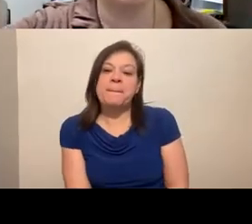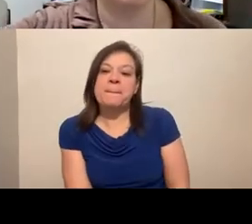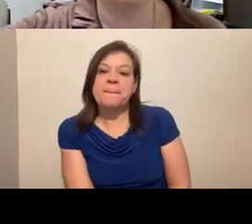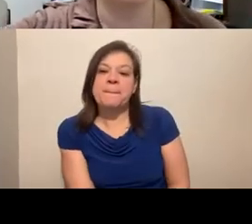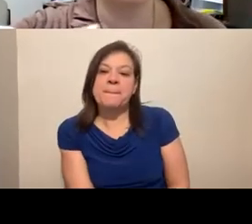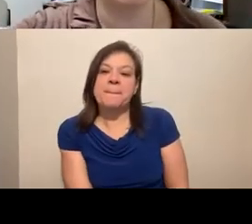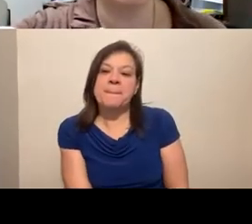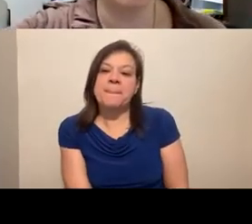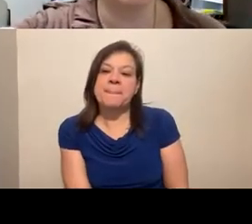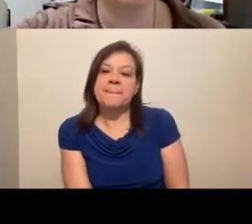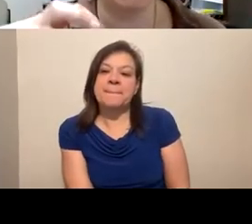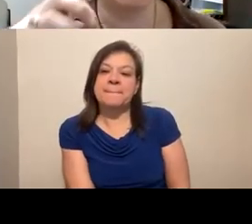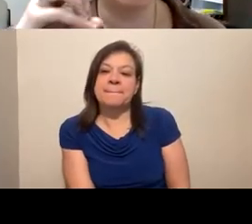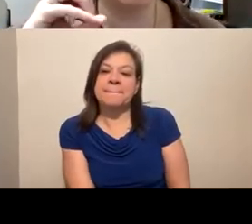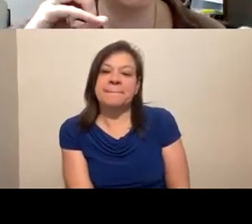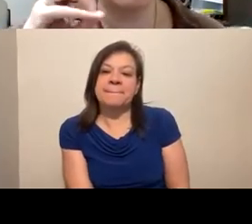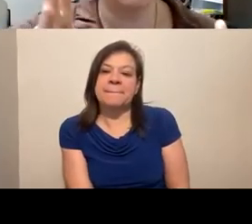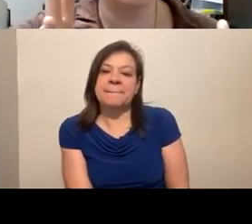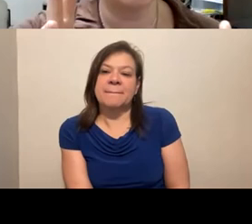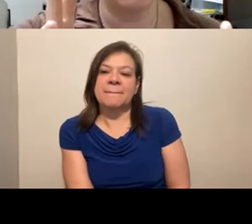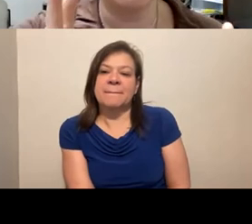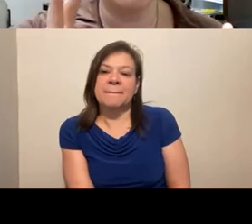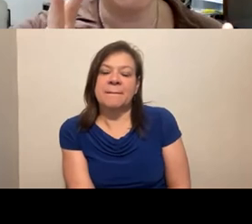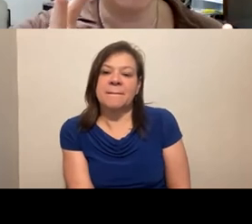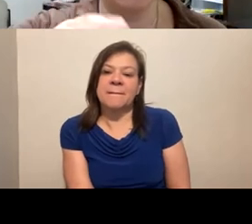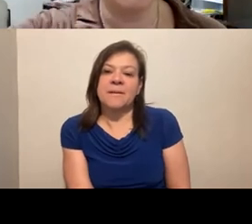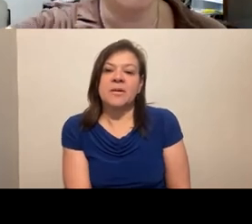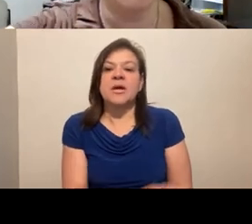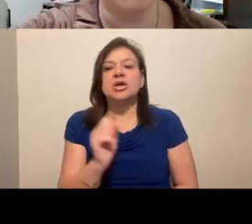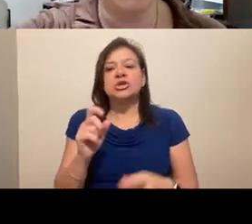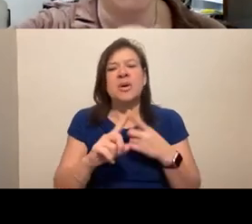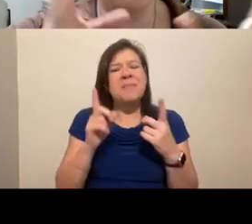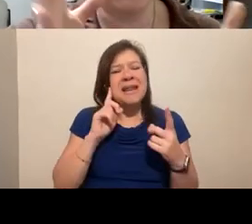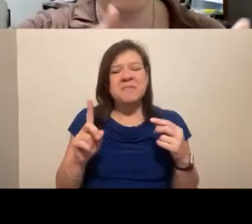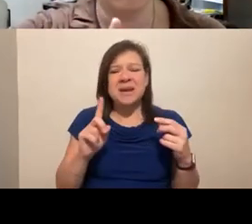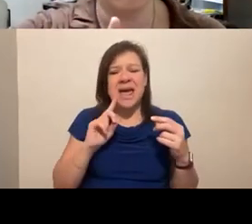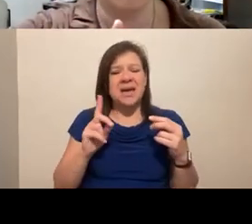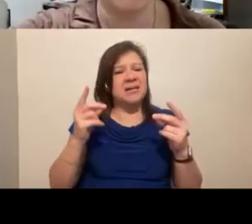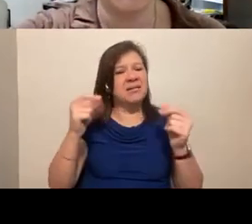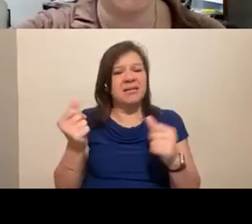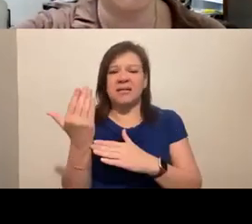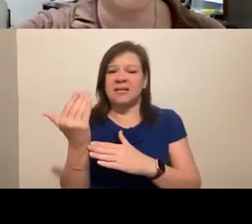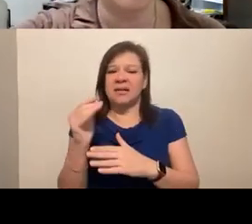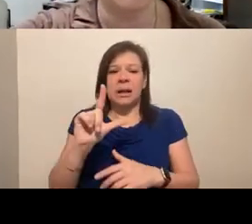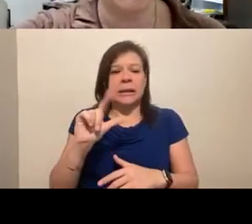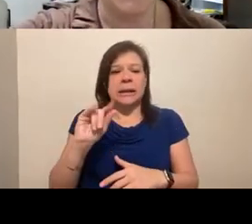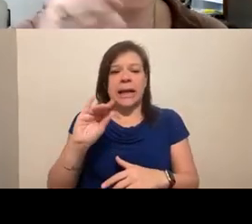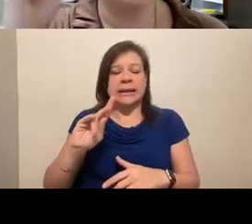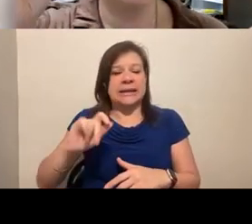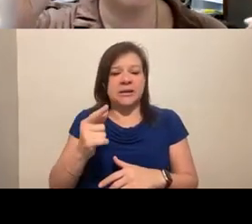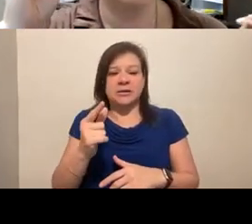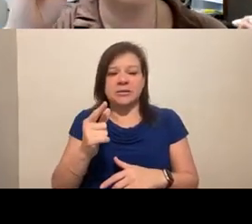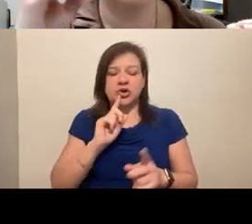So I remember hearing her present and talk about, and it may have even been a lightning talk. It may not, it may have been just a short 15 minute session,